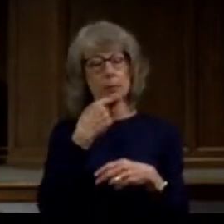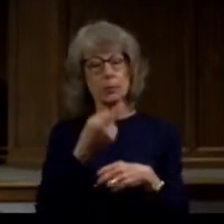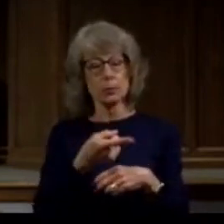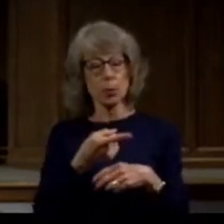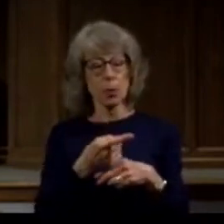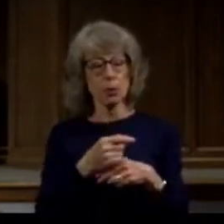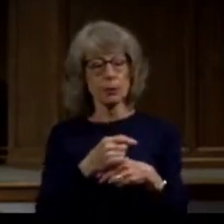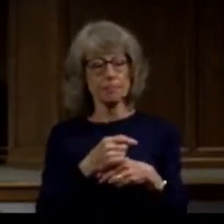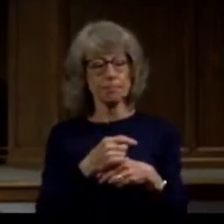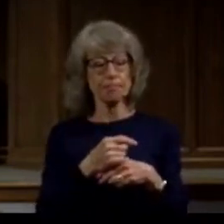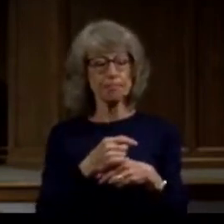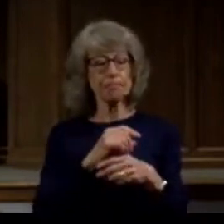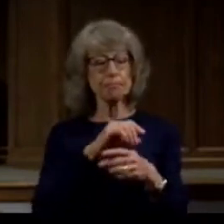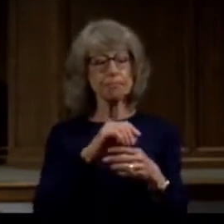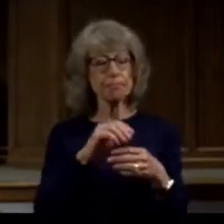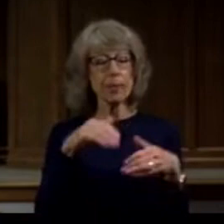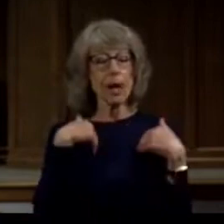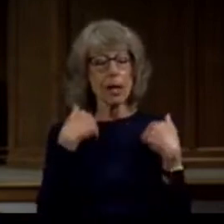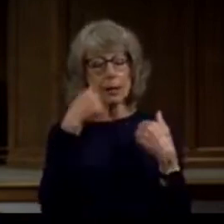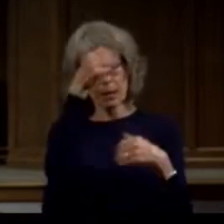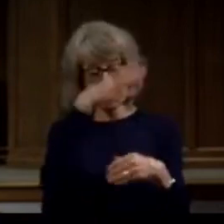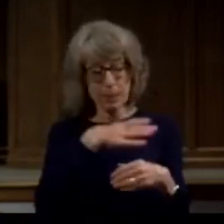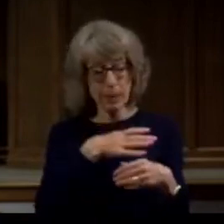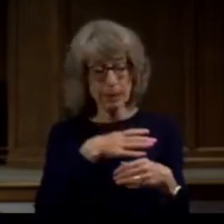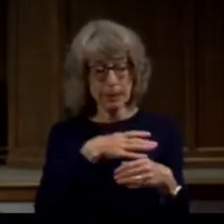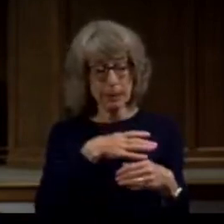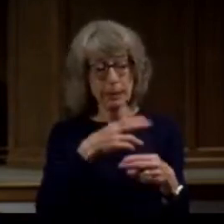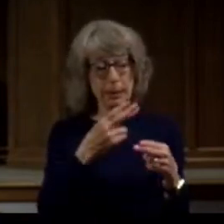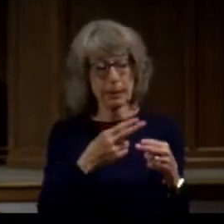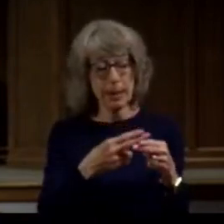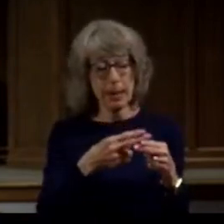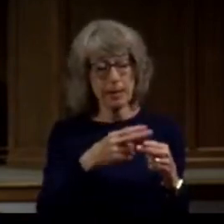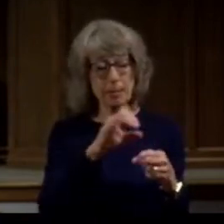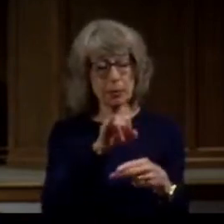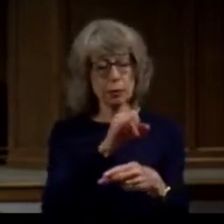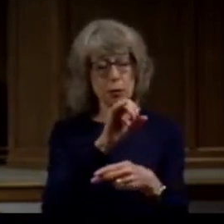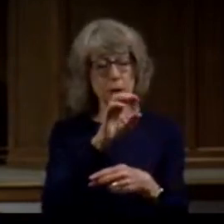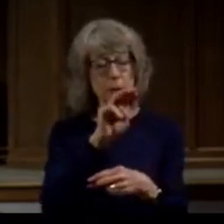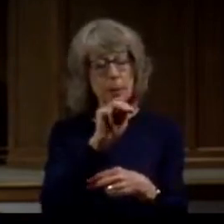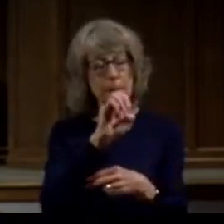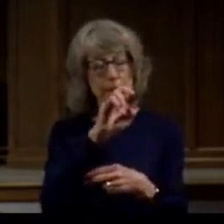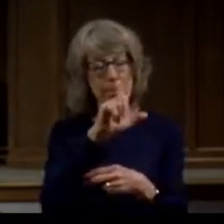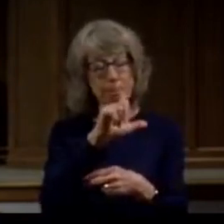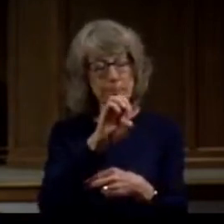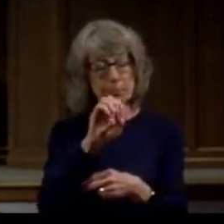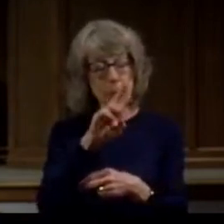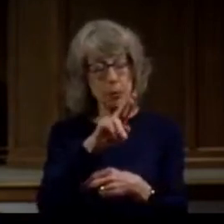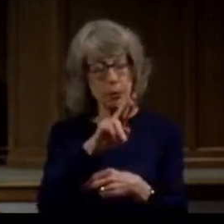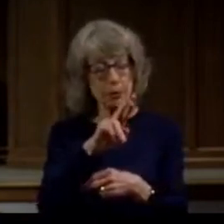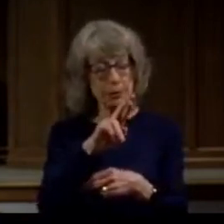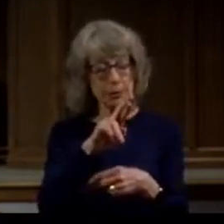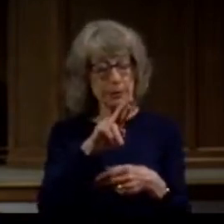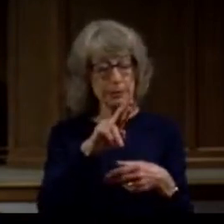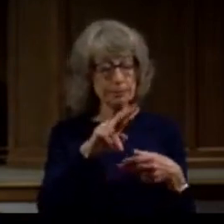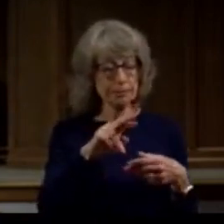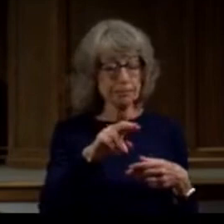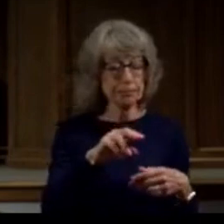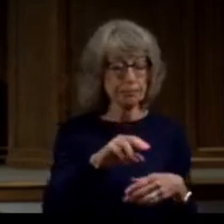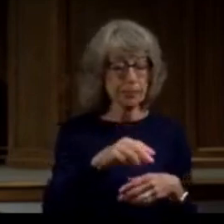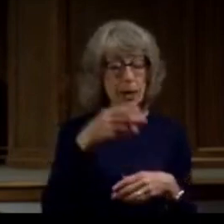John Muir was deeply impacted by the life of Campbell and he said this to him he said God and science